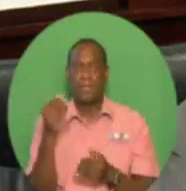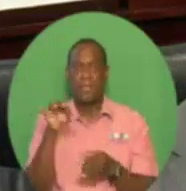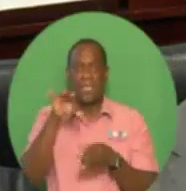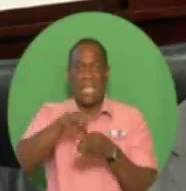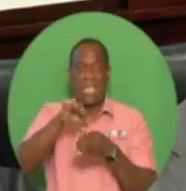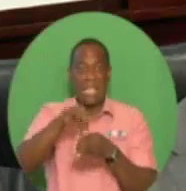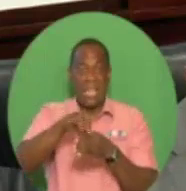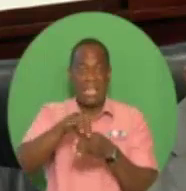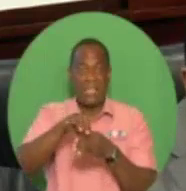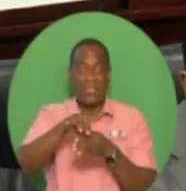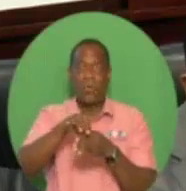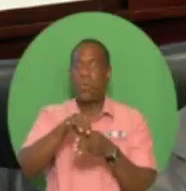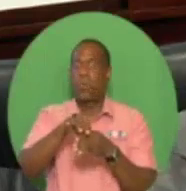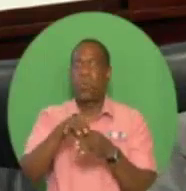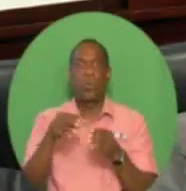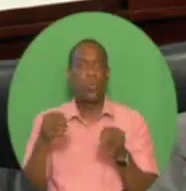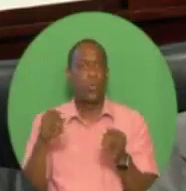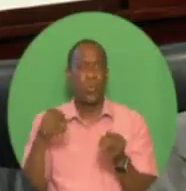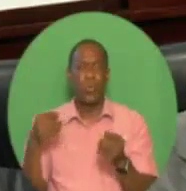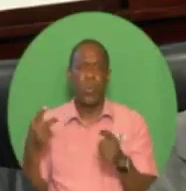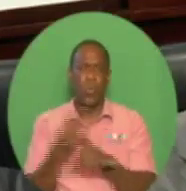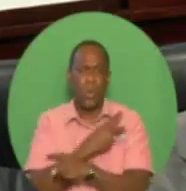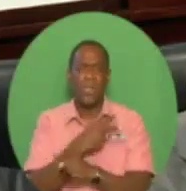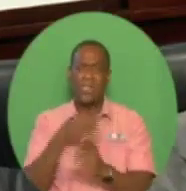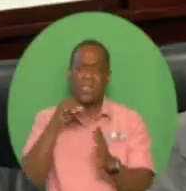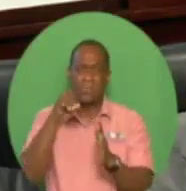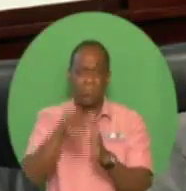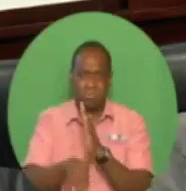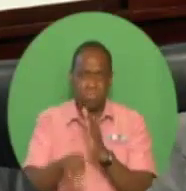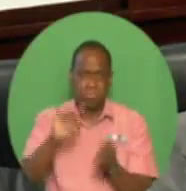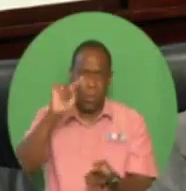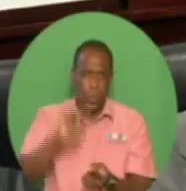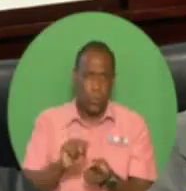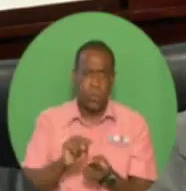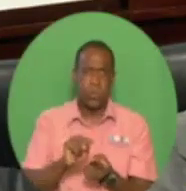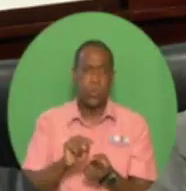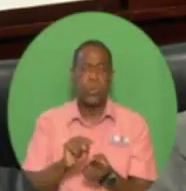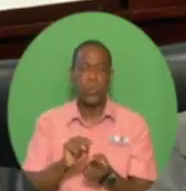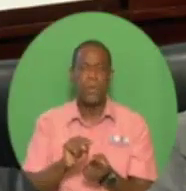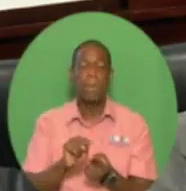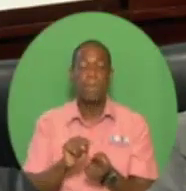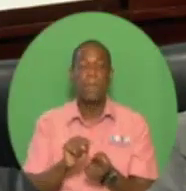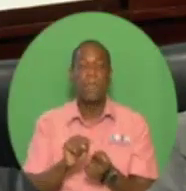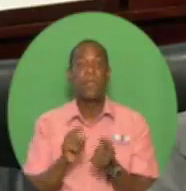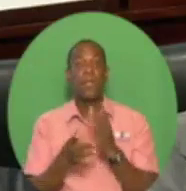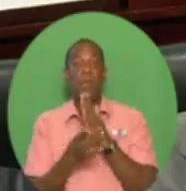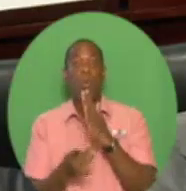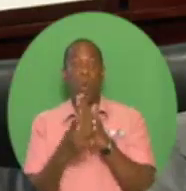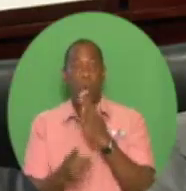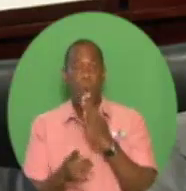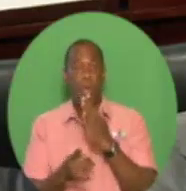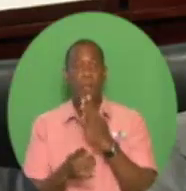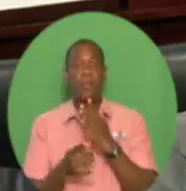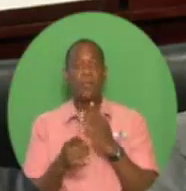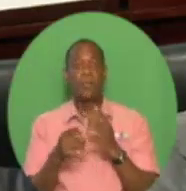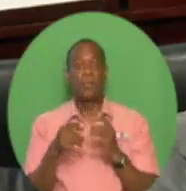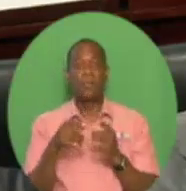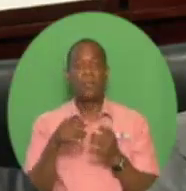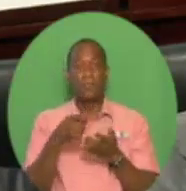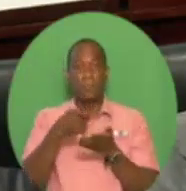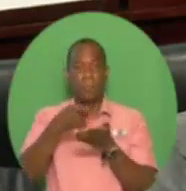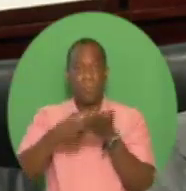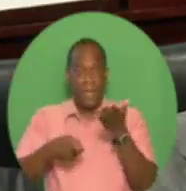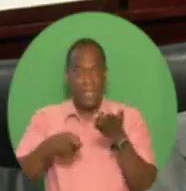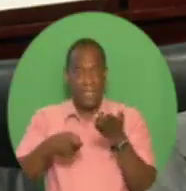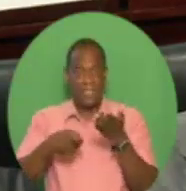With oil prices collapsing from US$103 per barrel in June 2014 to as low as